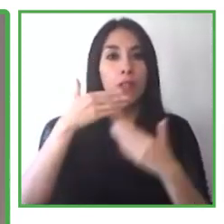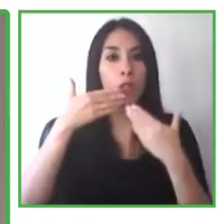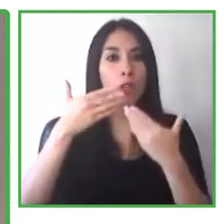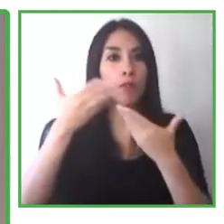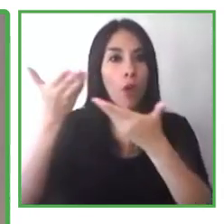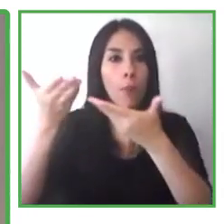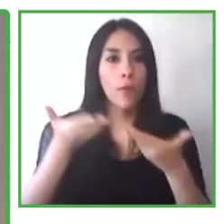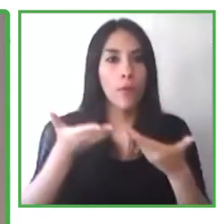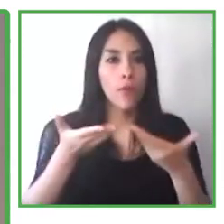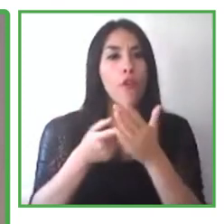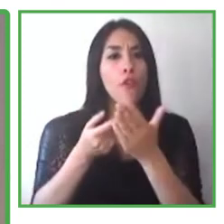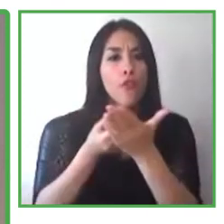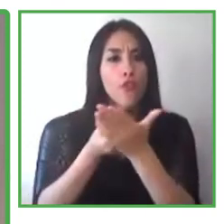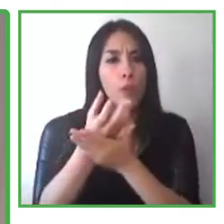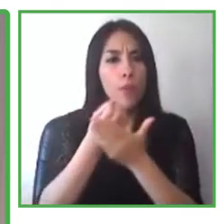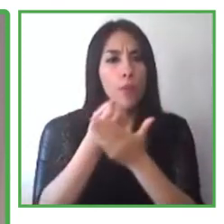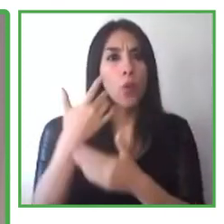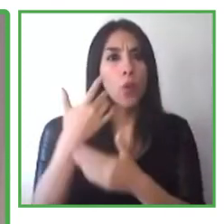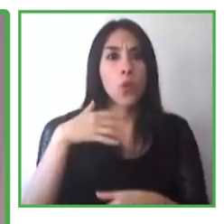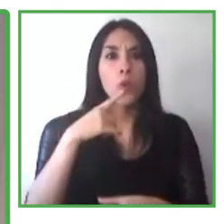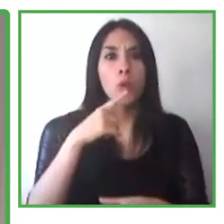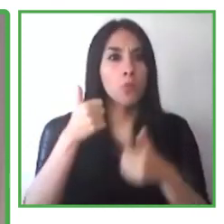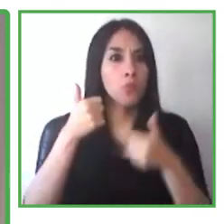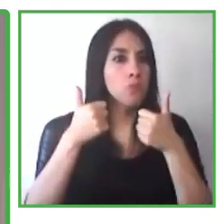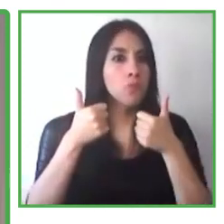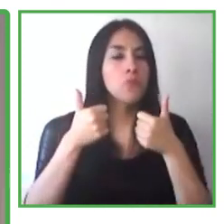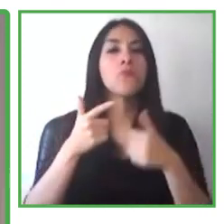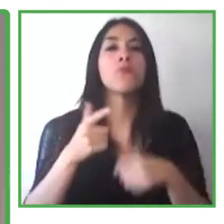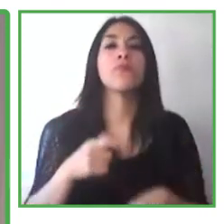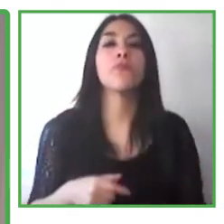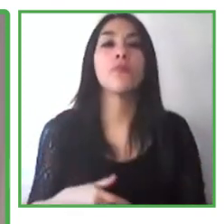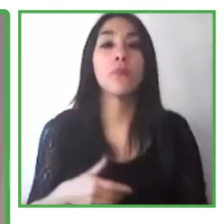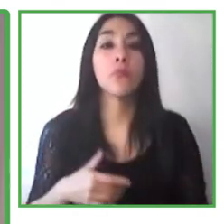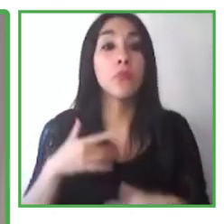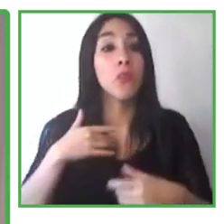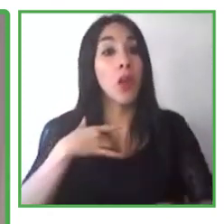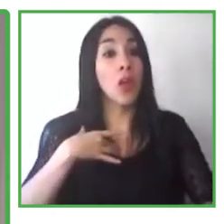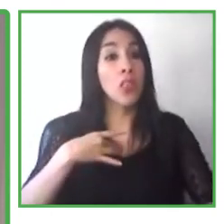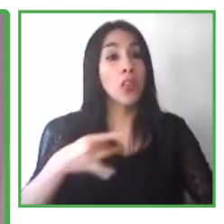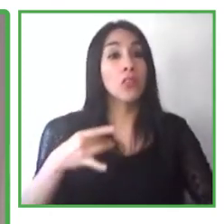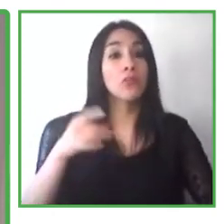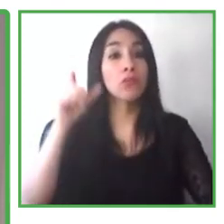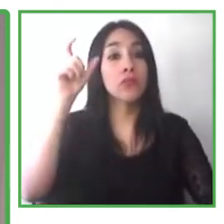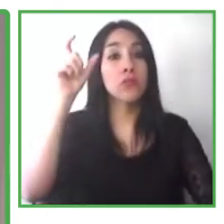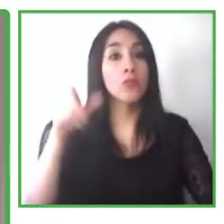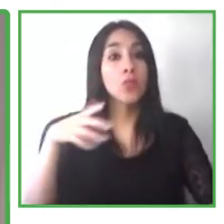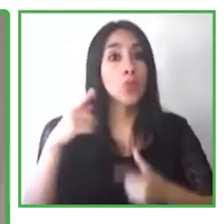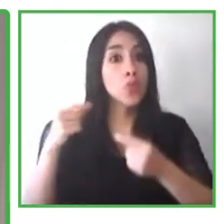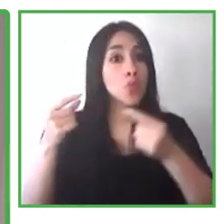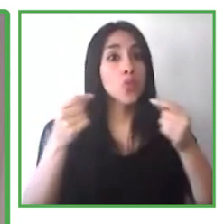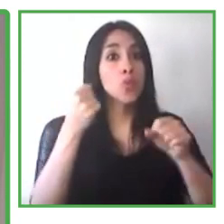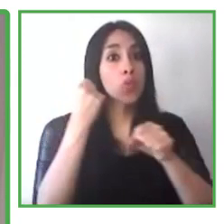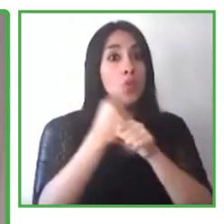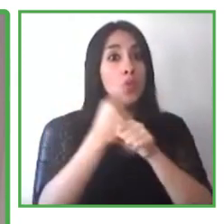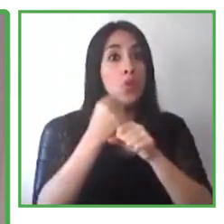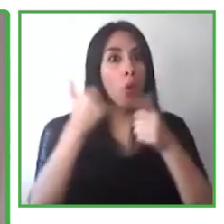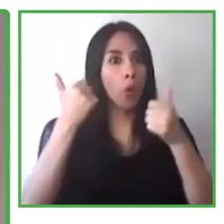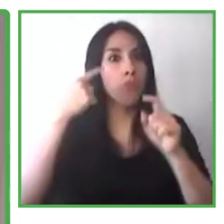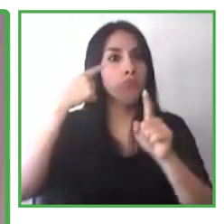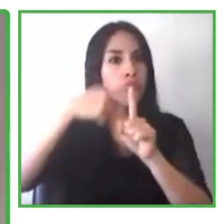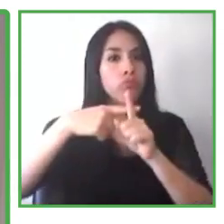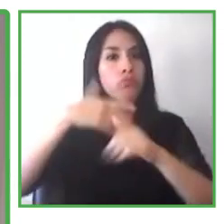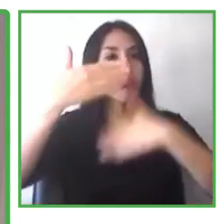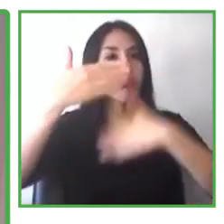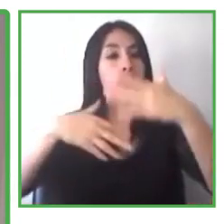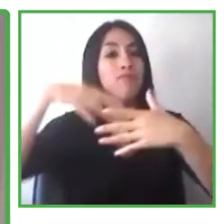Microsoft is doing and that you're doing. Truly great global leaders. And we really appreciate all that you're doing. We're going to